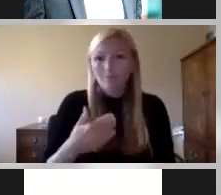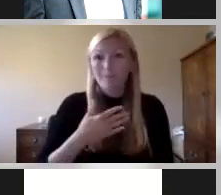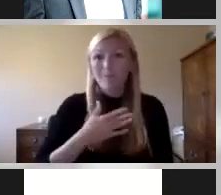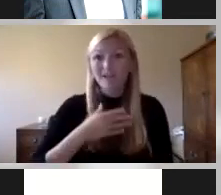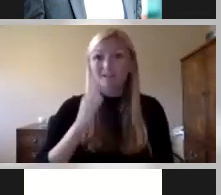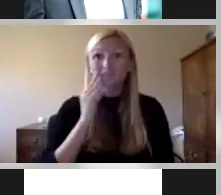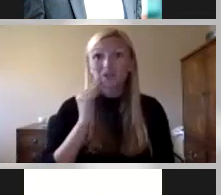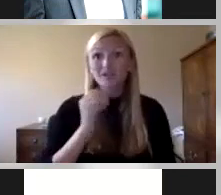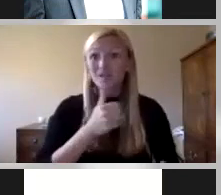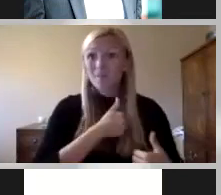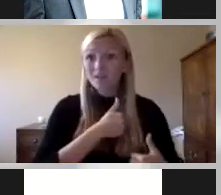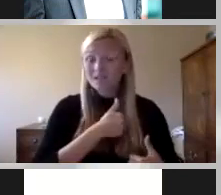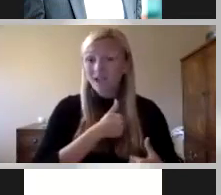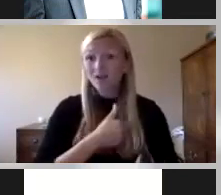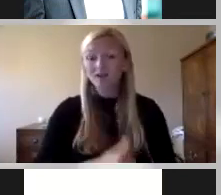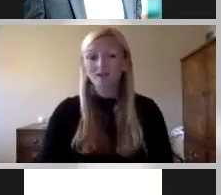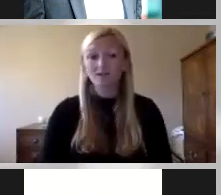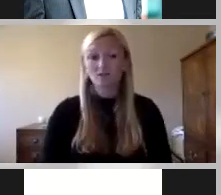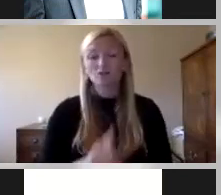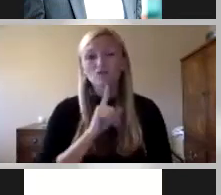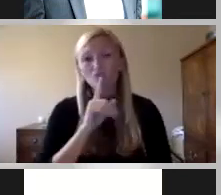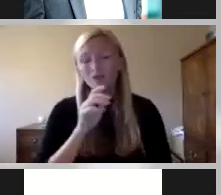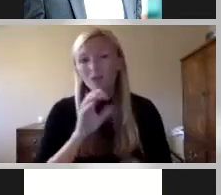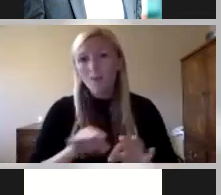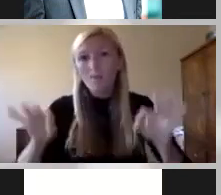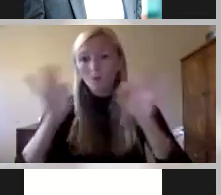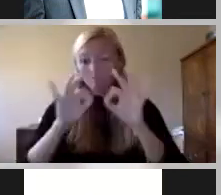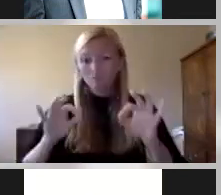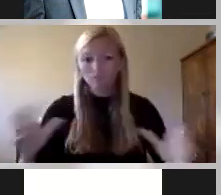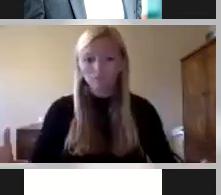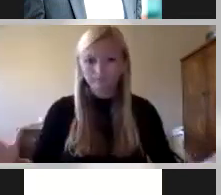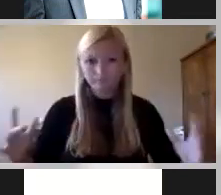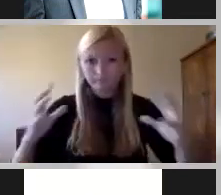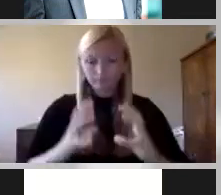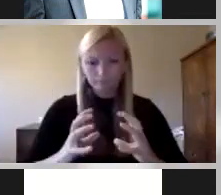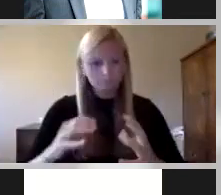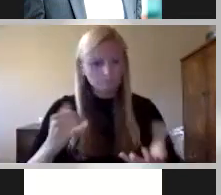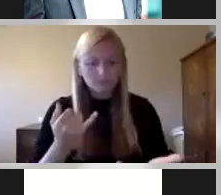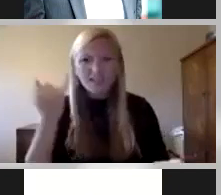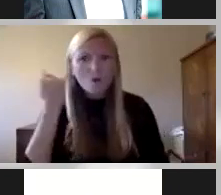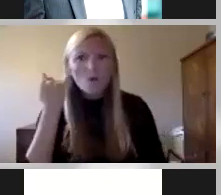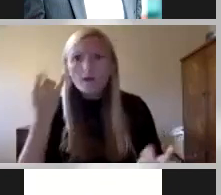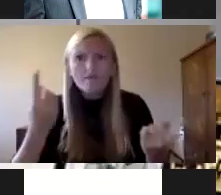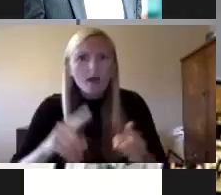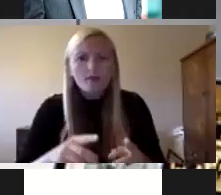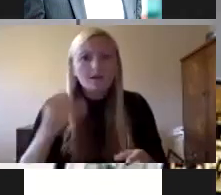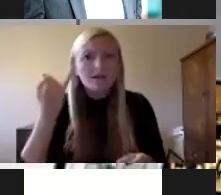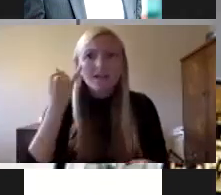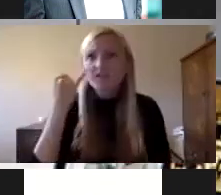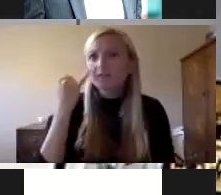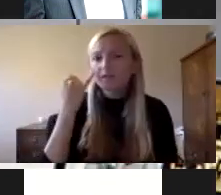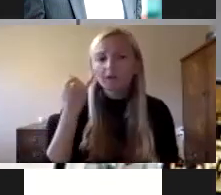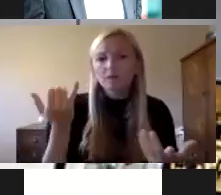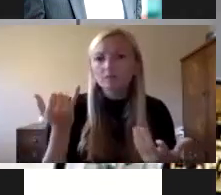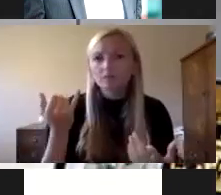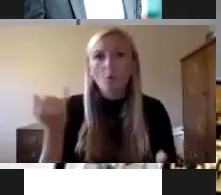work in health care. And so it's always important that even collectively, we sit down and say, okay, what if, what if, what if, so that we have an opportunity